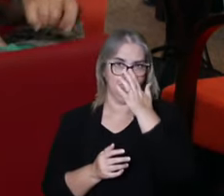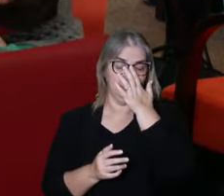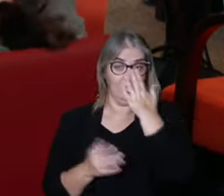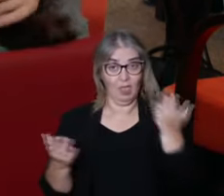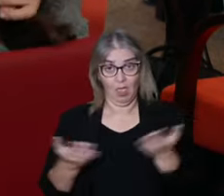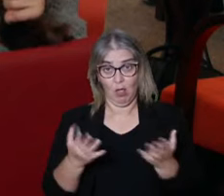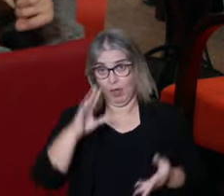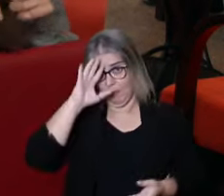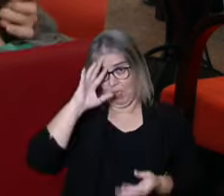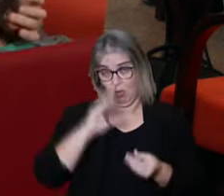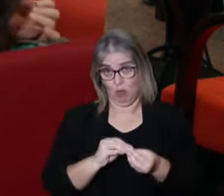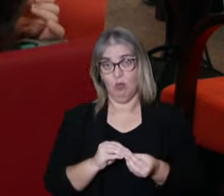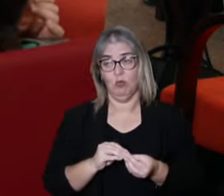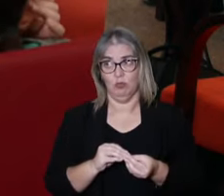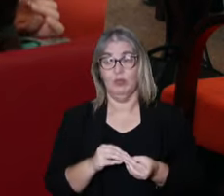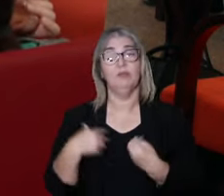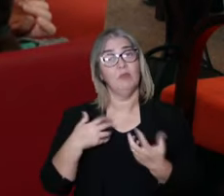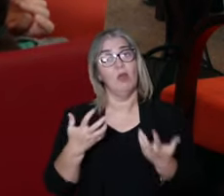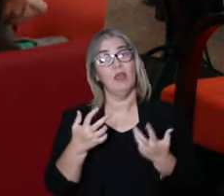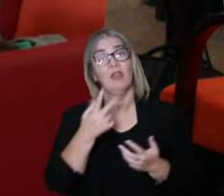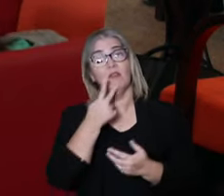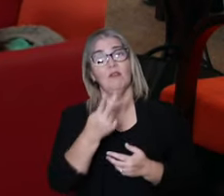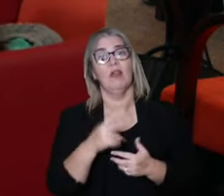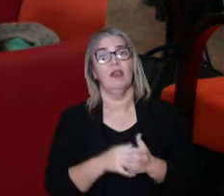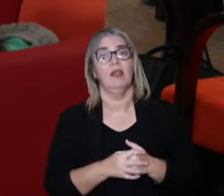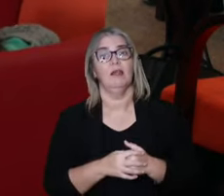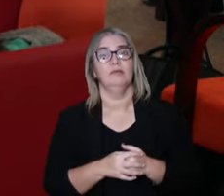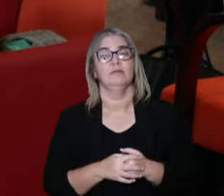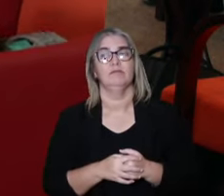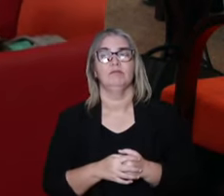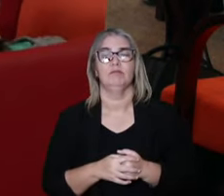To conclude, I would like to say